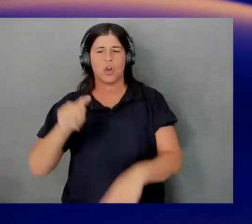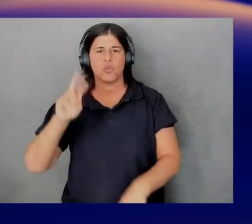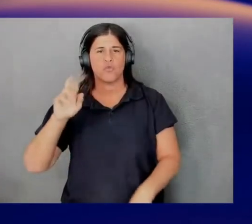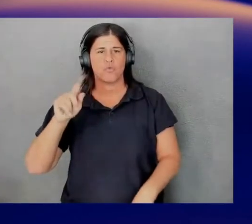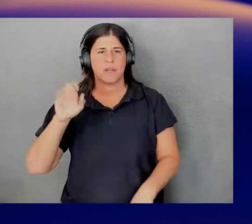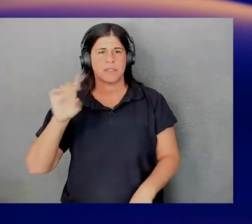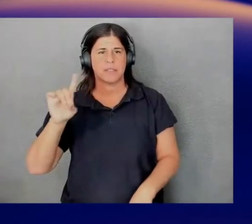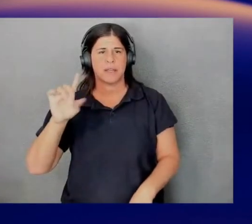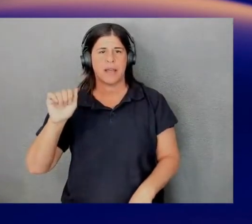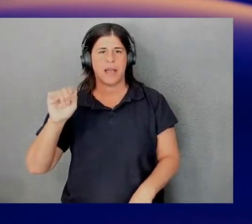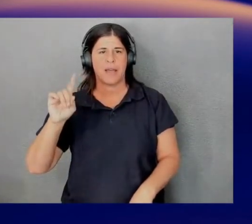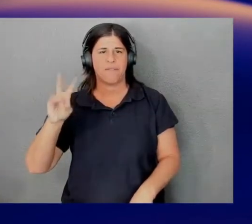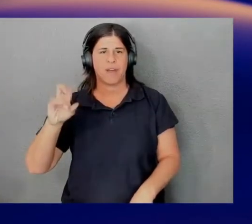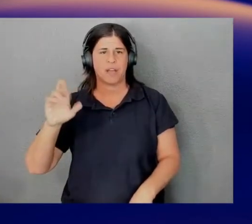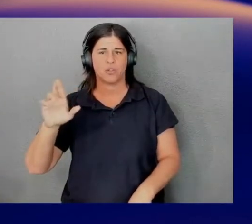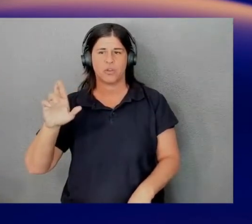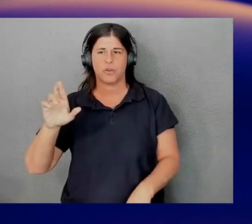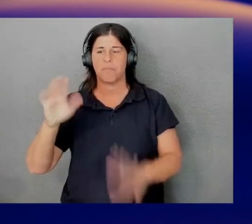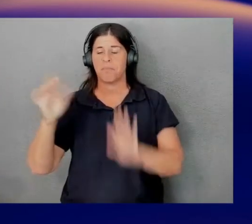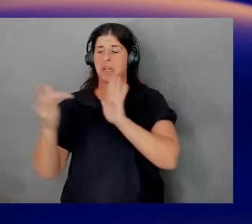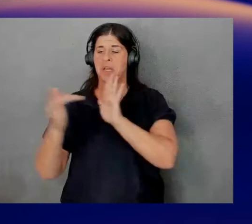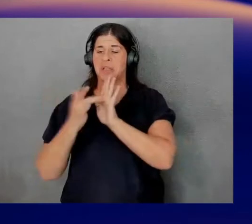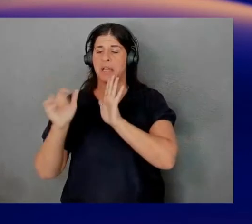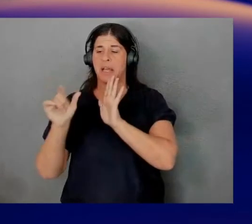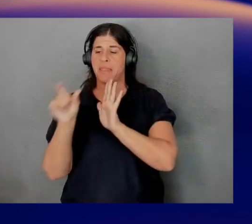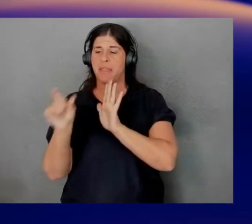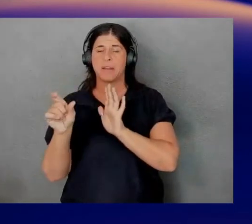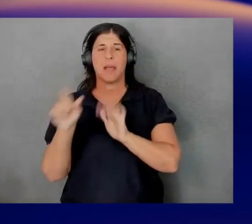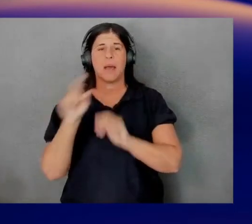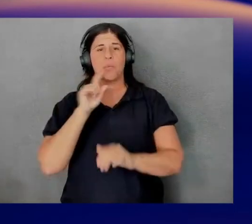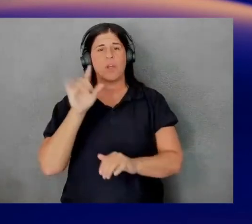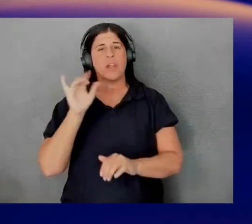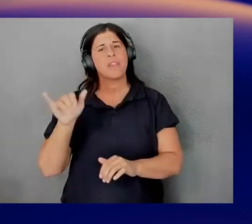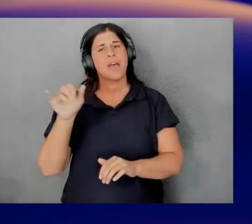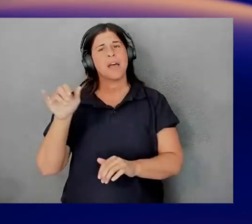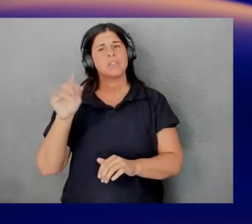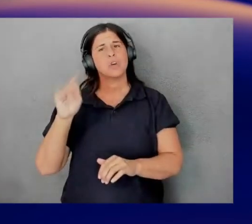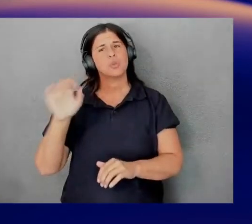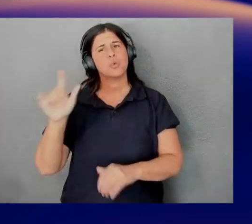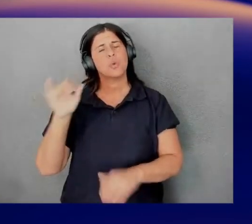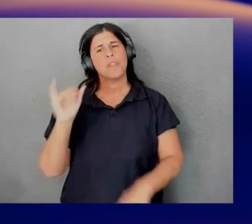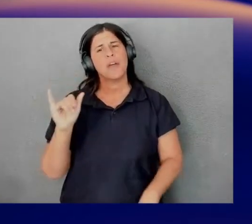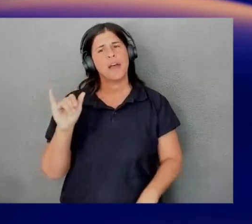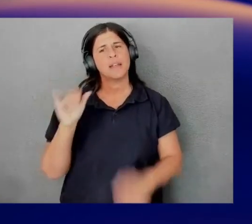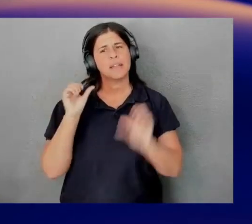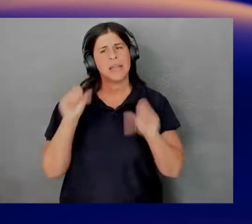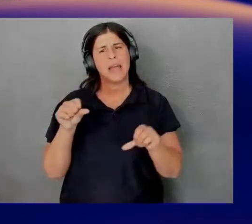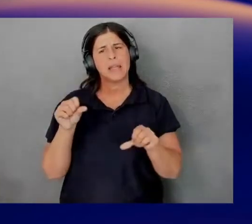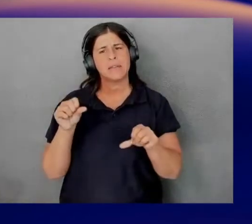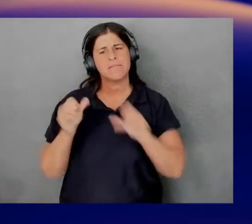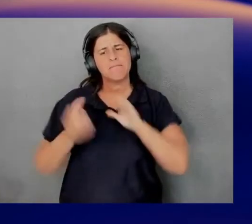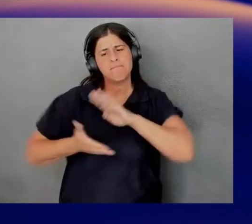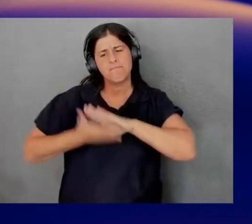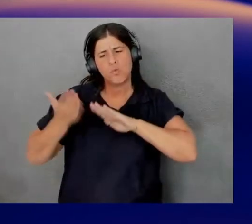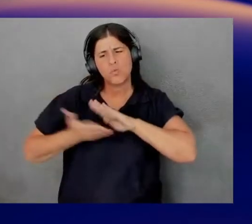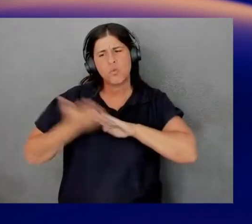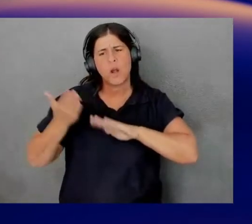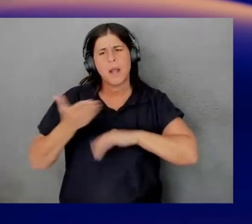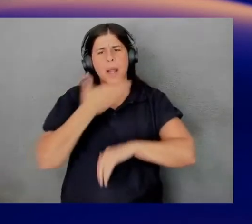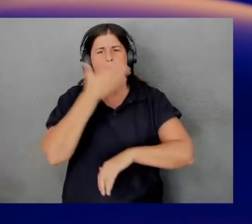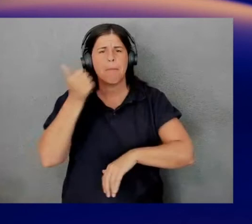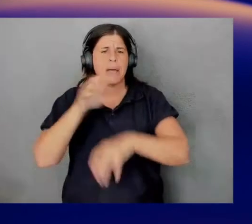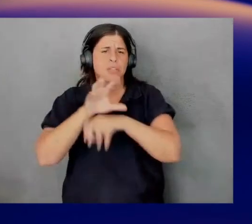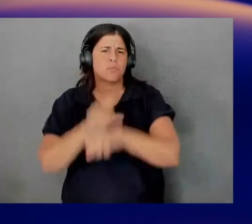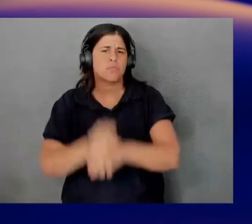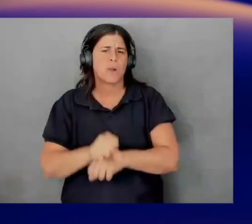Let's hop over to the different tab here. And Trusted Advisor, so this is a tool that can run best practice checks across your